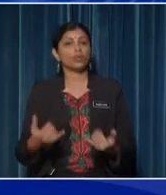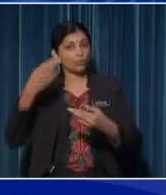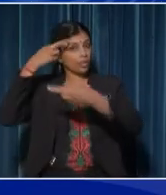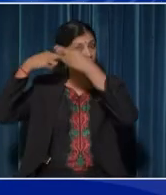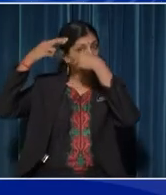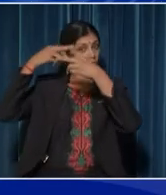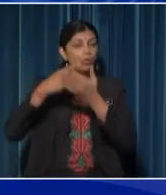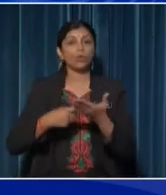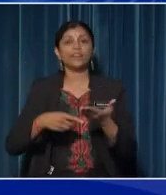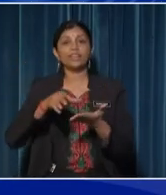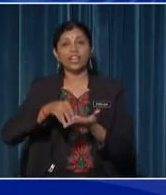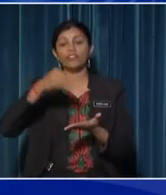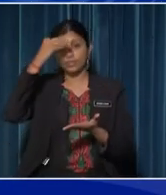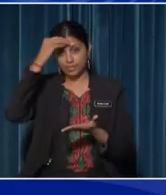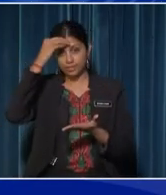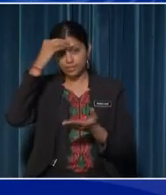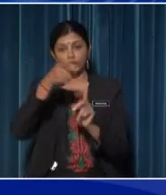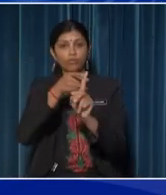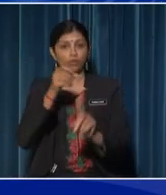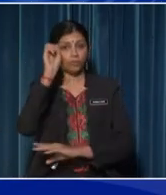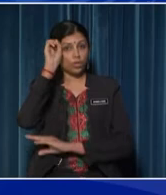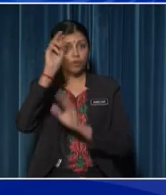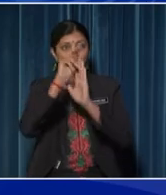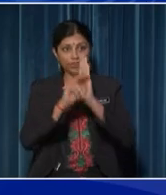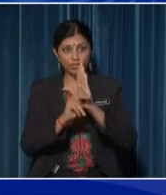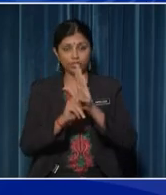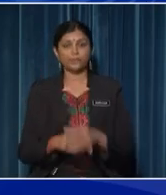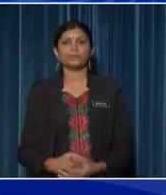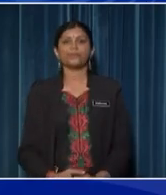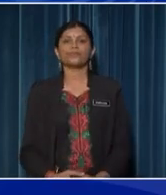what we have learnt from our observation of the plants